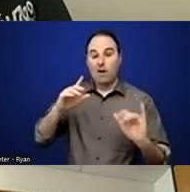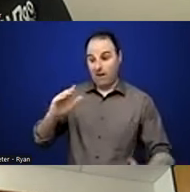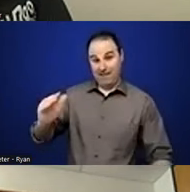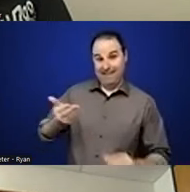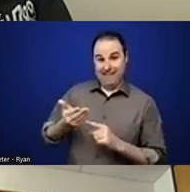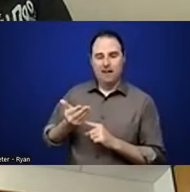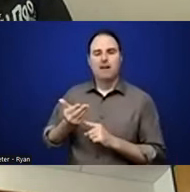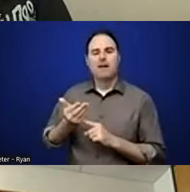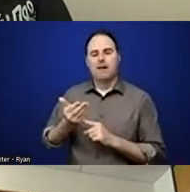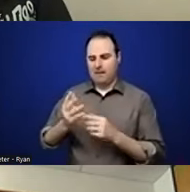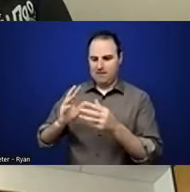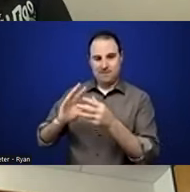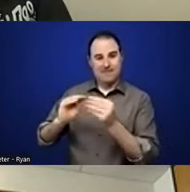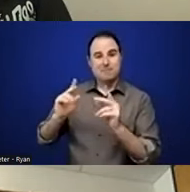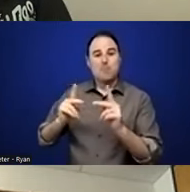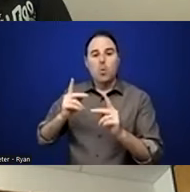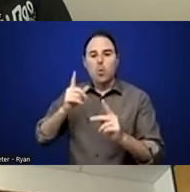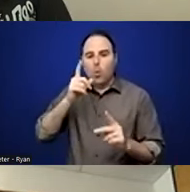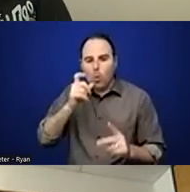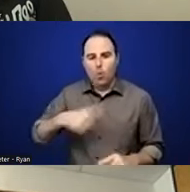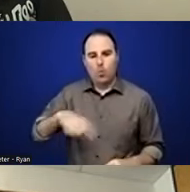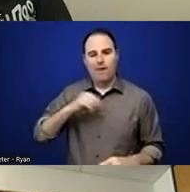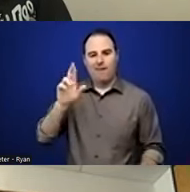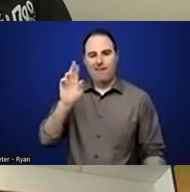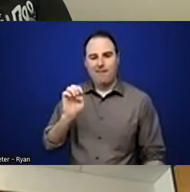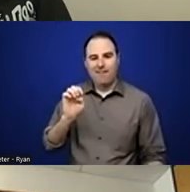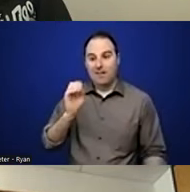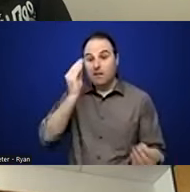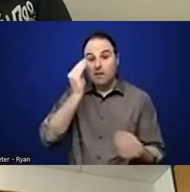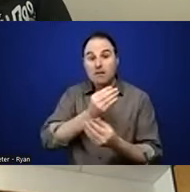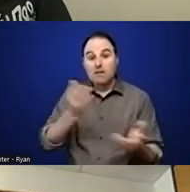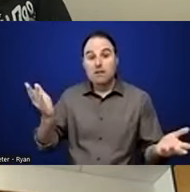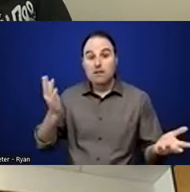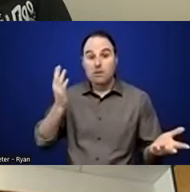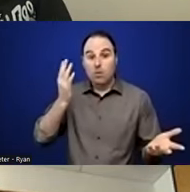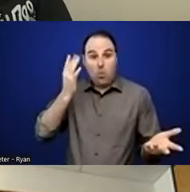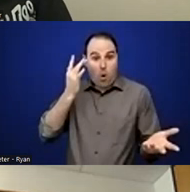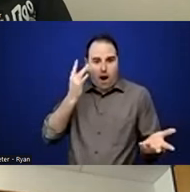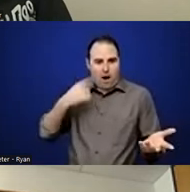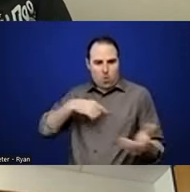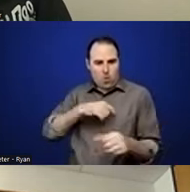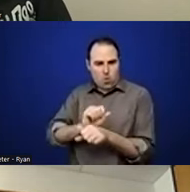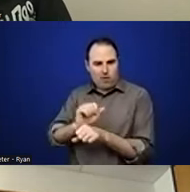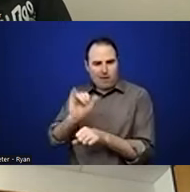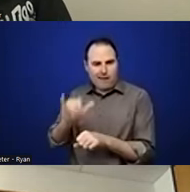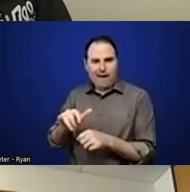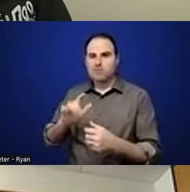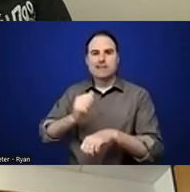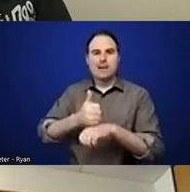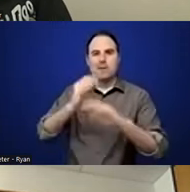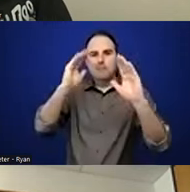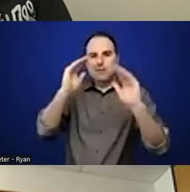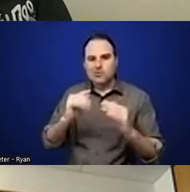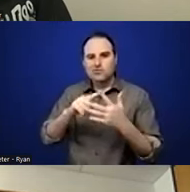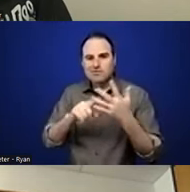And why we're doing what we're doing and helping set up expectations about that and talking about some of the risks or